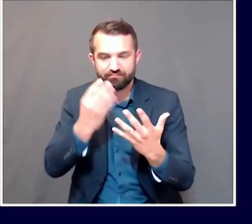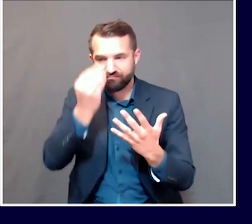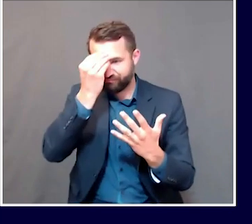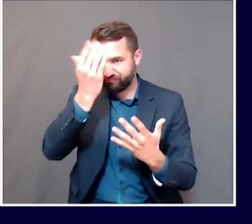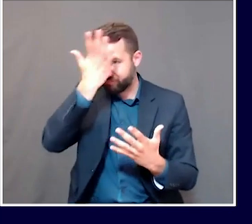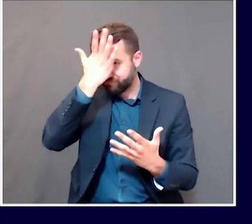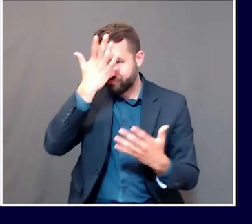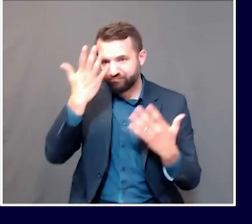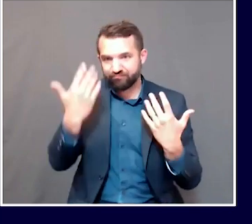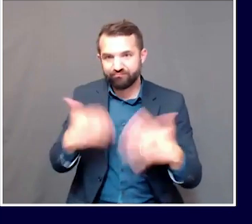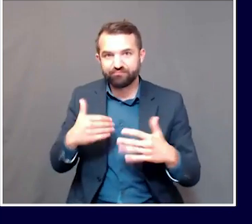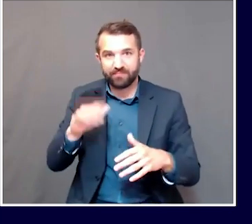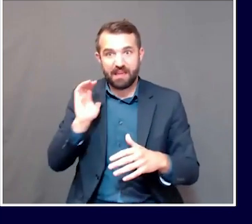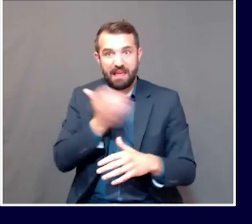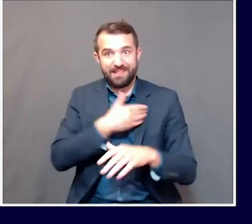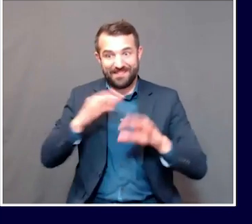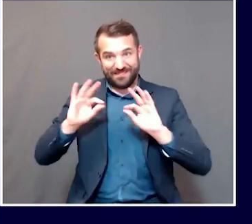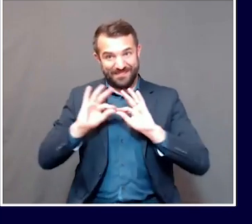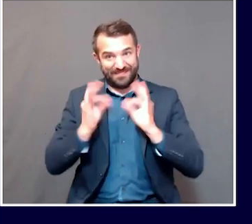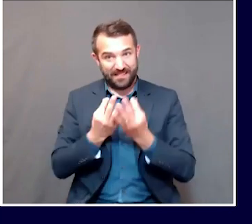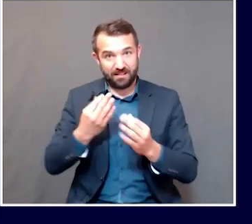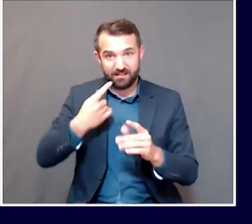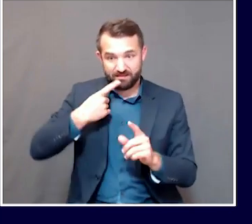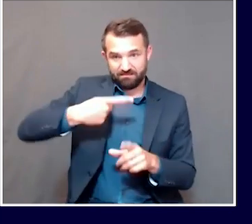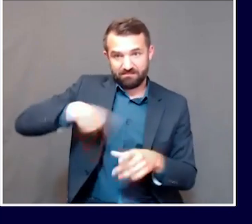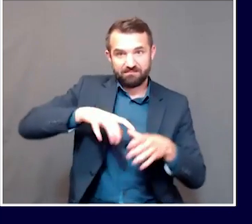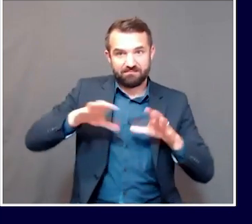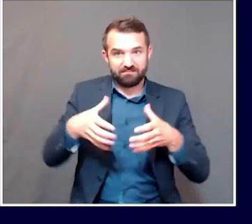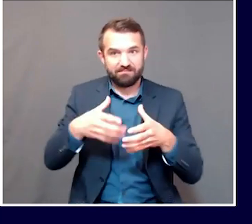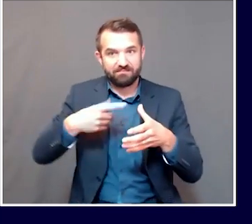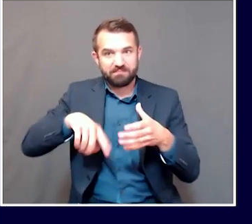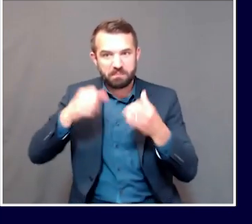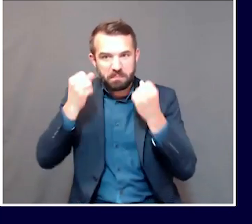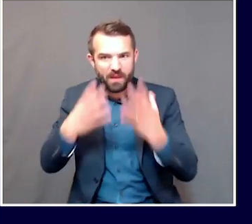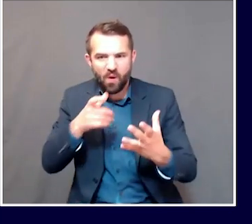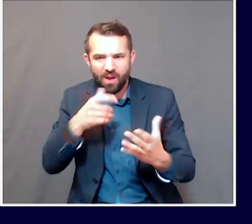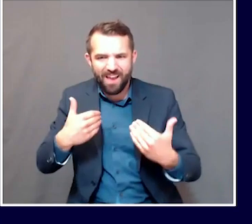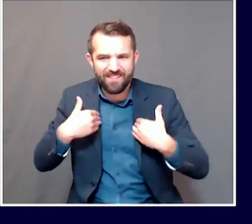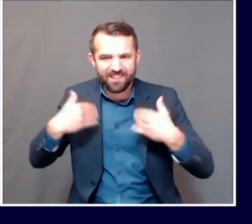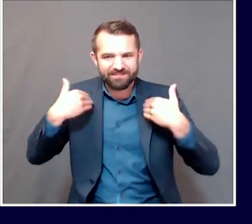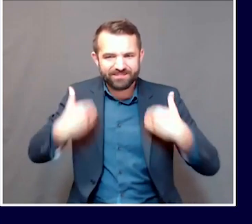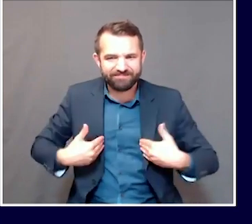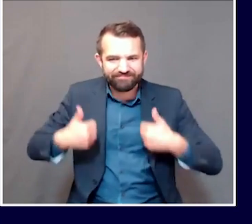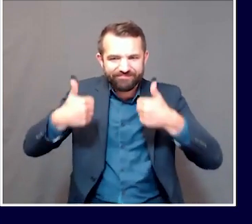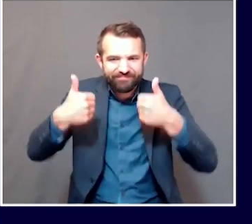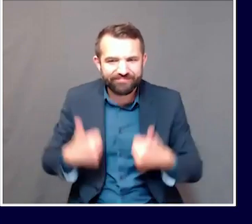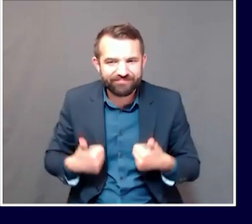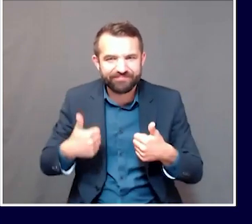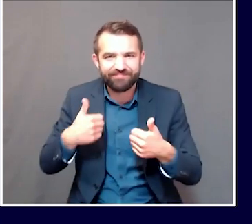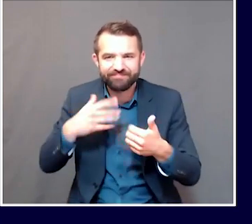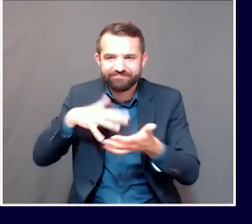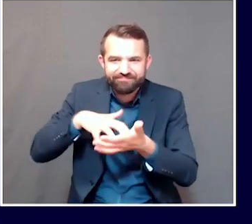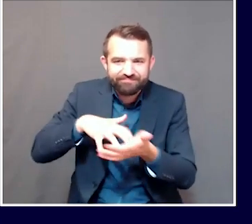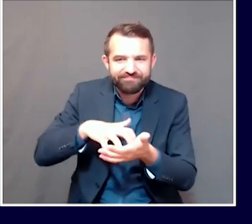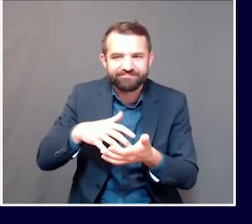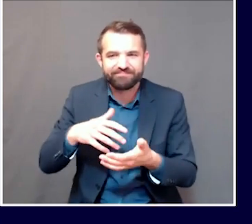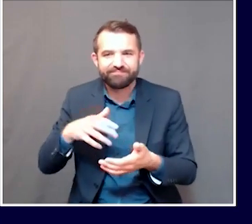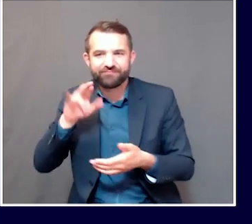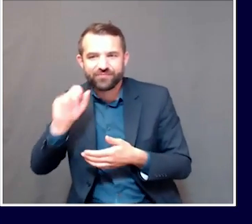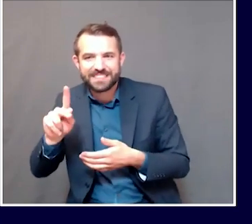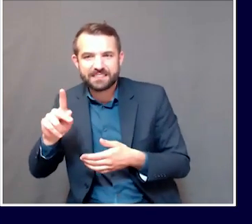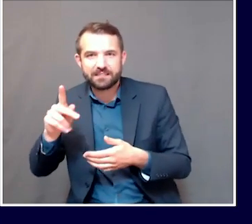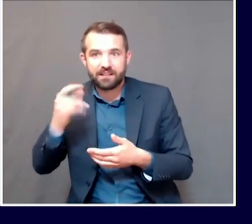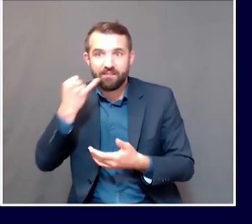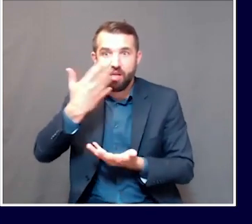bubble that includes an immunocompromised family member, which may have led to devastating consequences, end